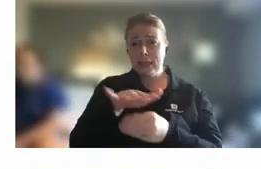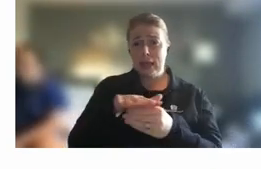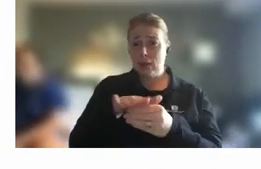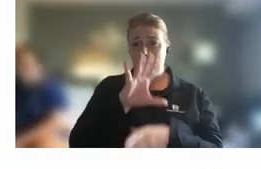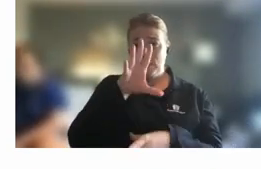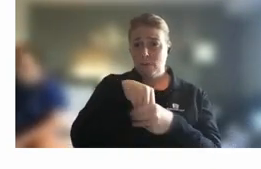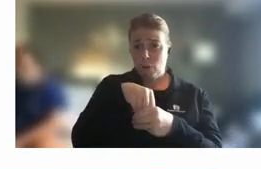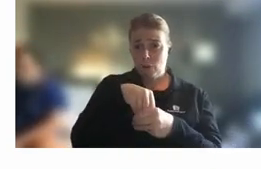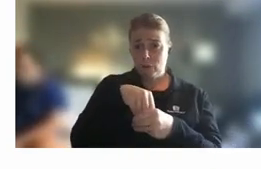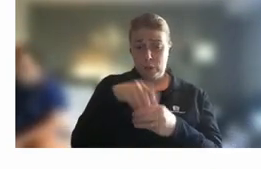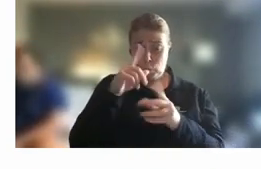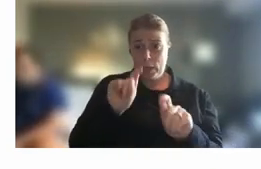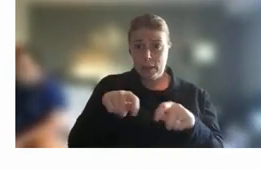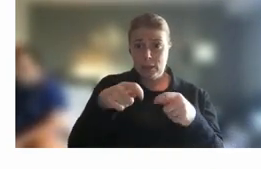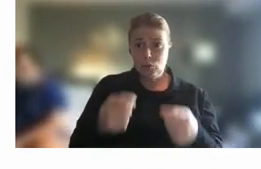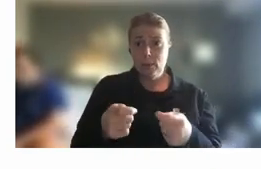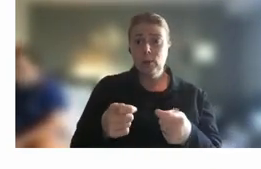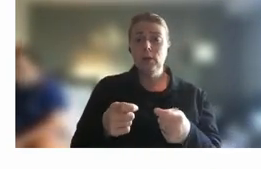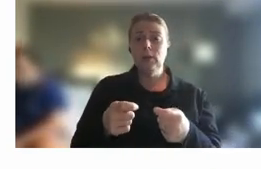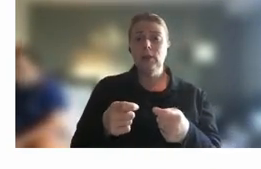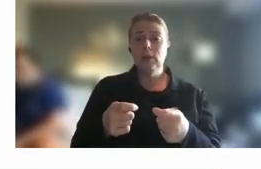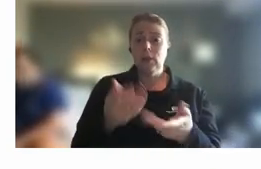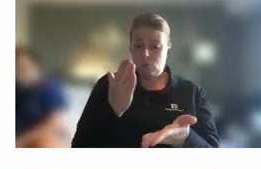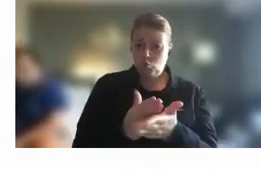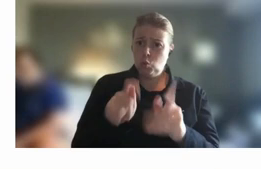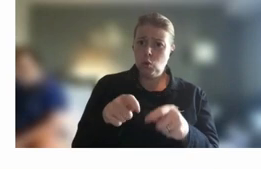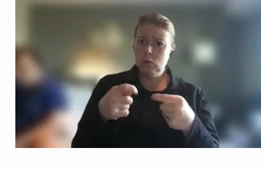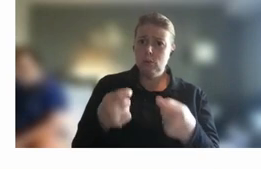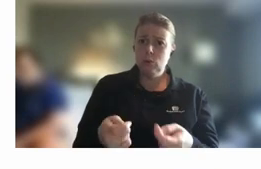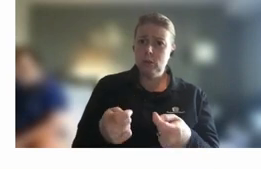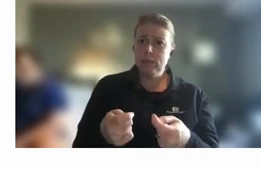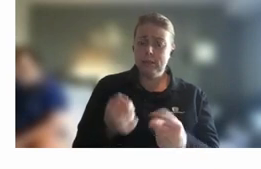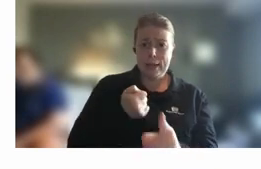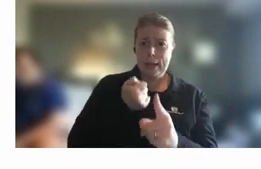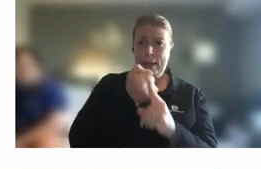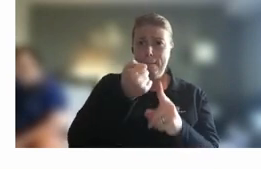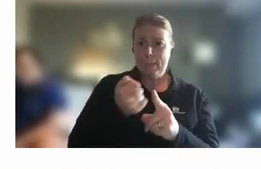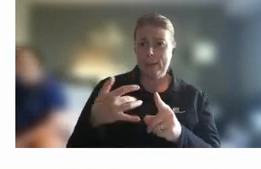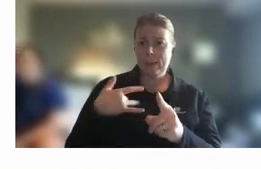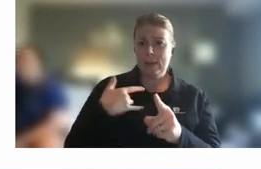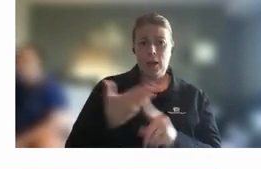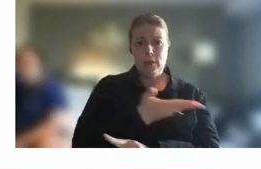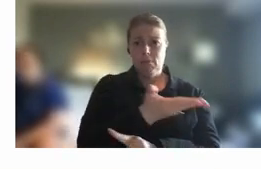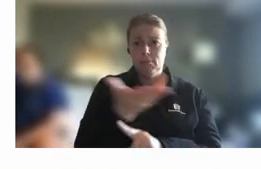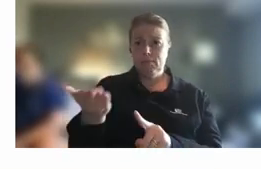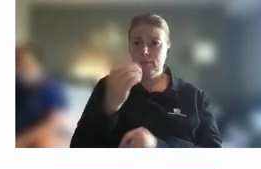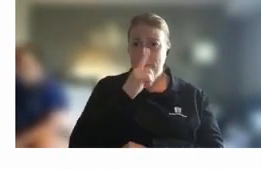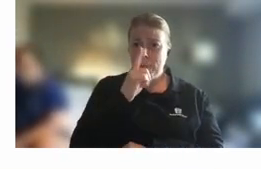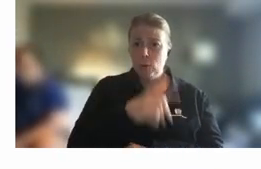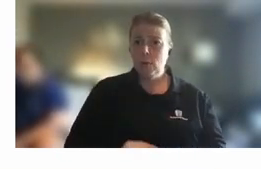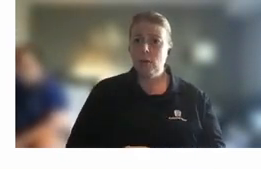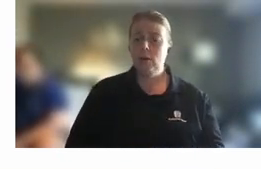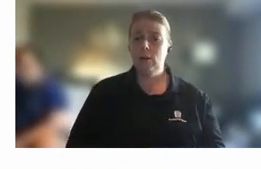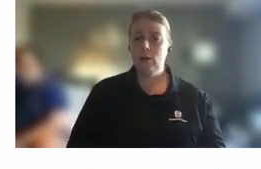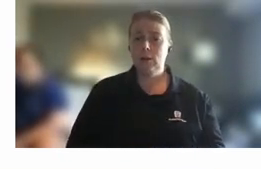a chance to make a contribution and a real contribution in a way that makes a tangible difference to the lives of people i think talking about that